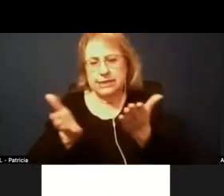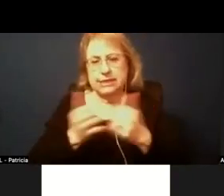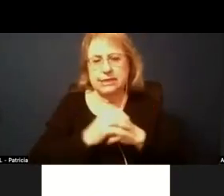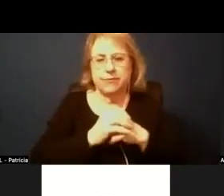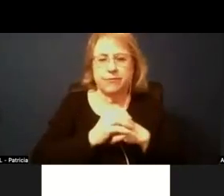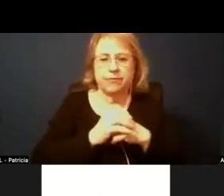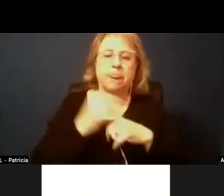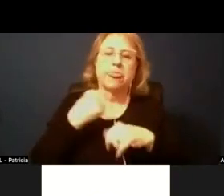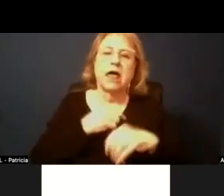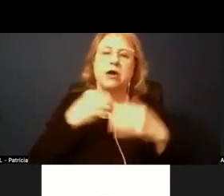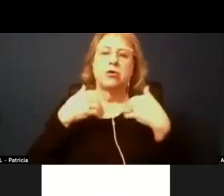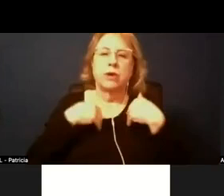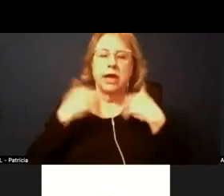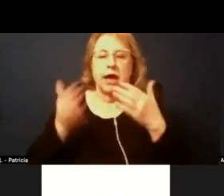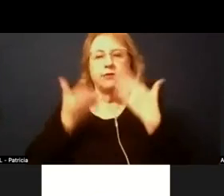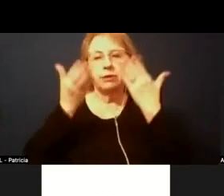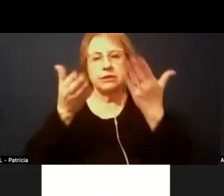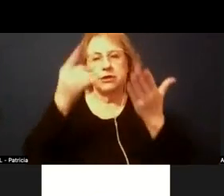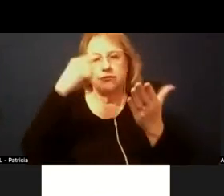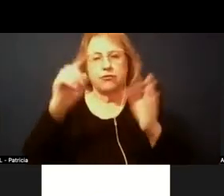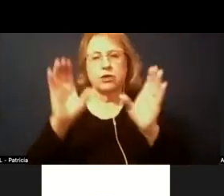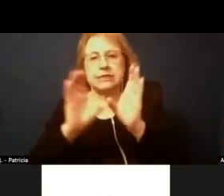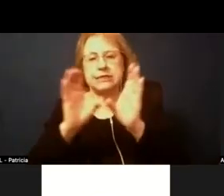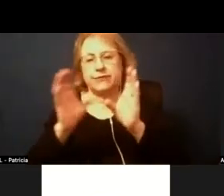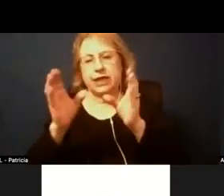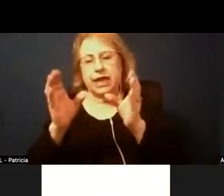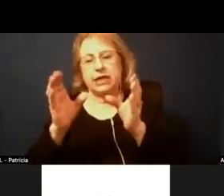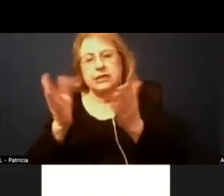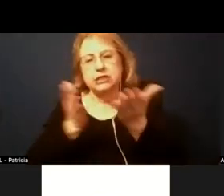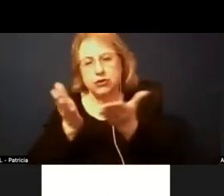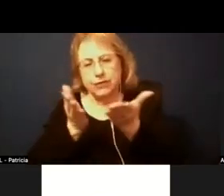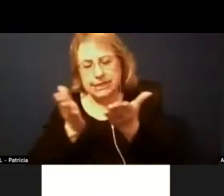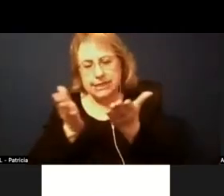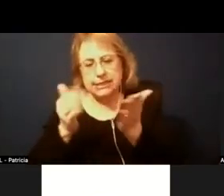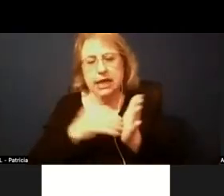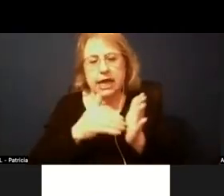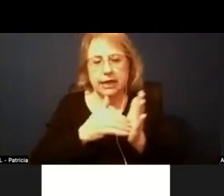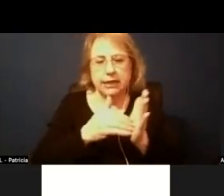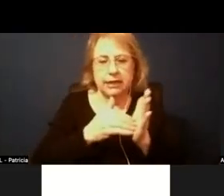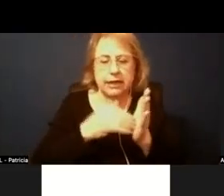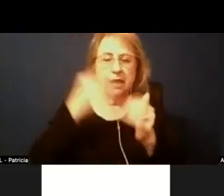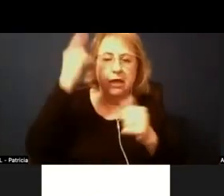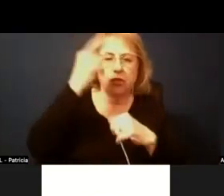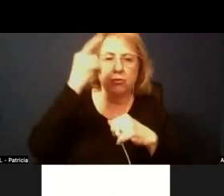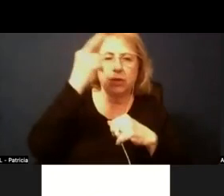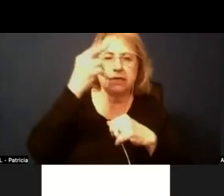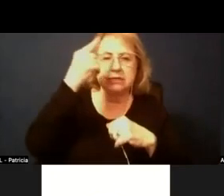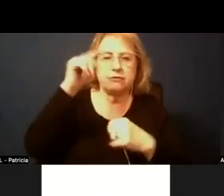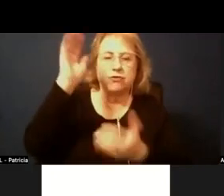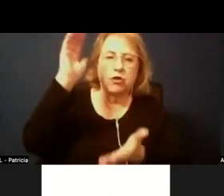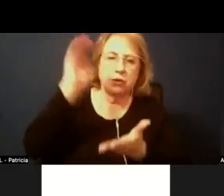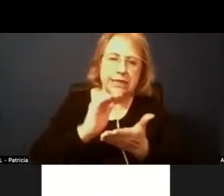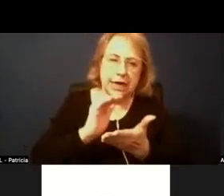we also have a resolution for certificated services again um the reason for the reductions